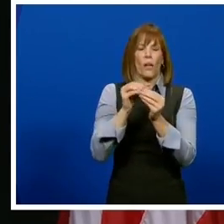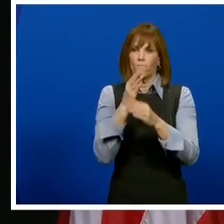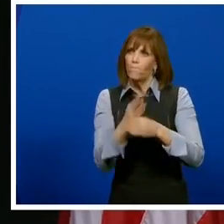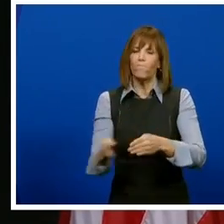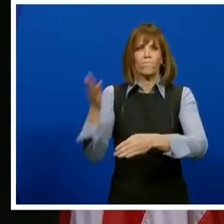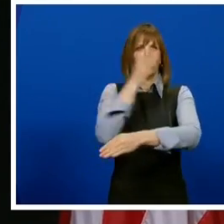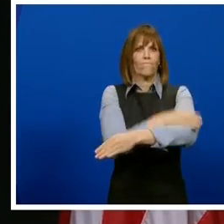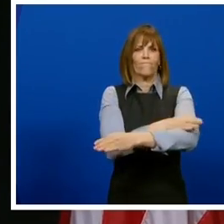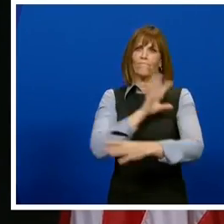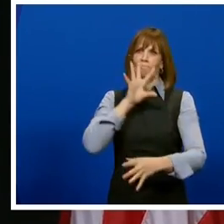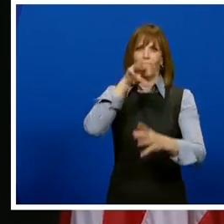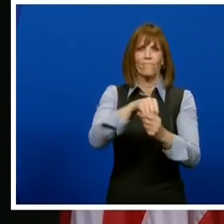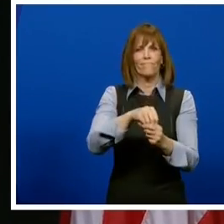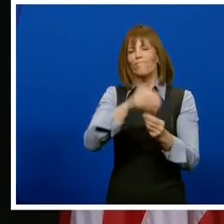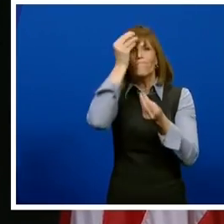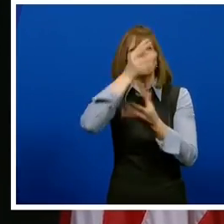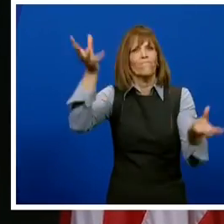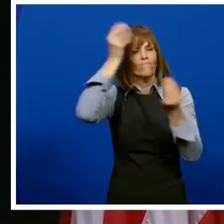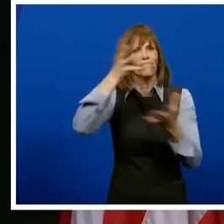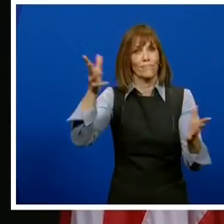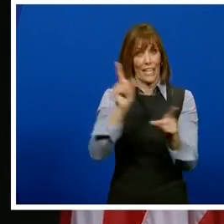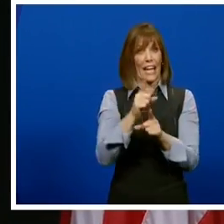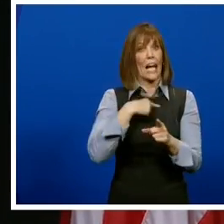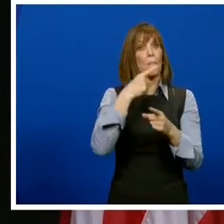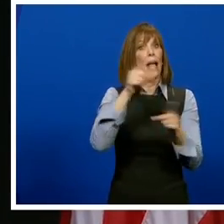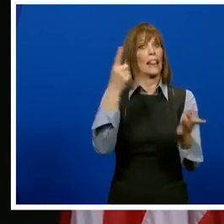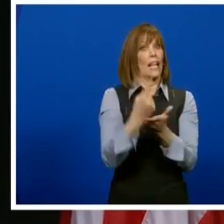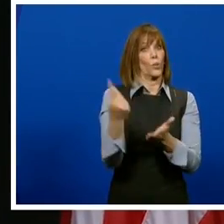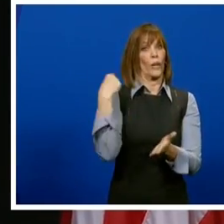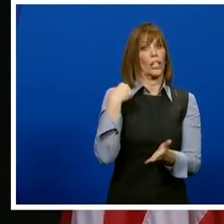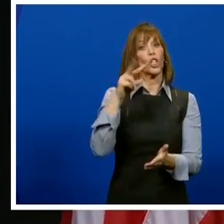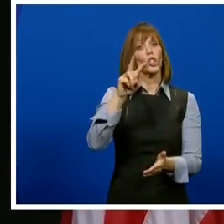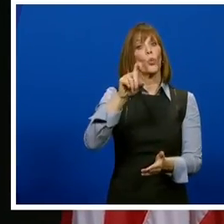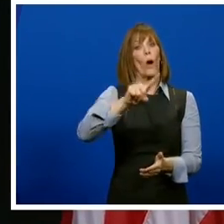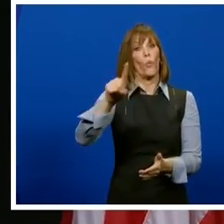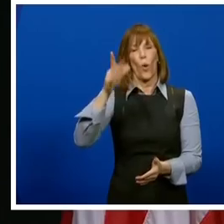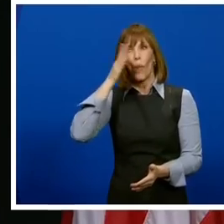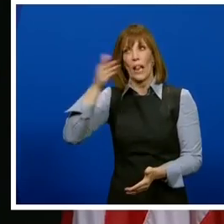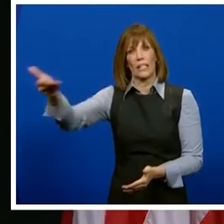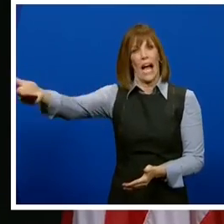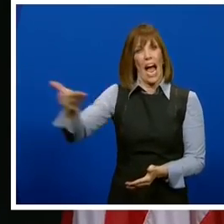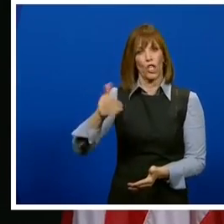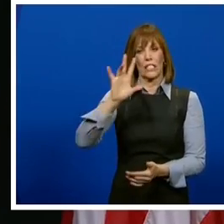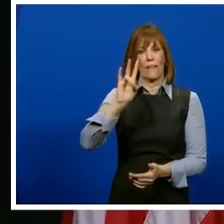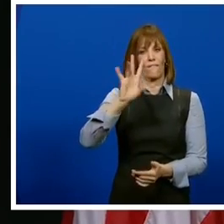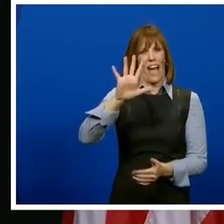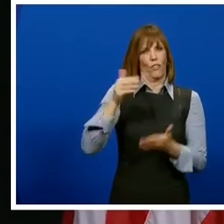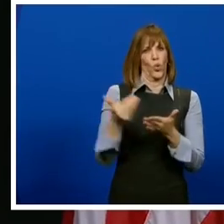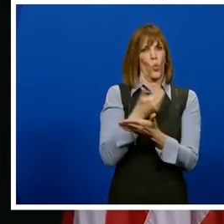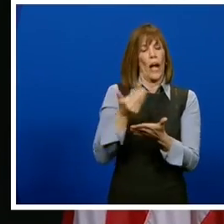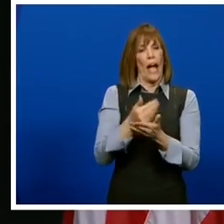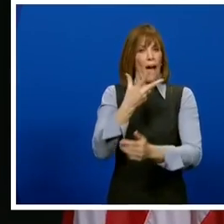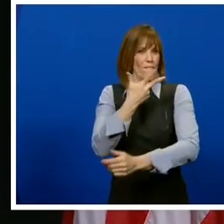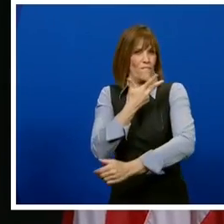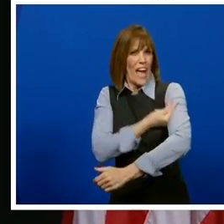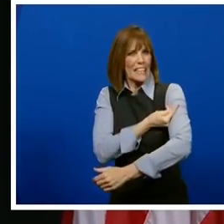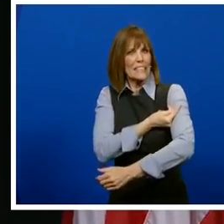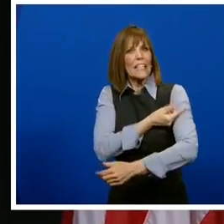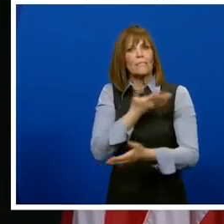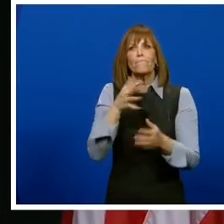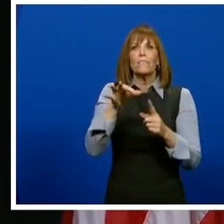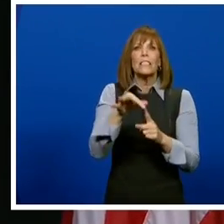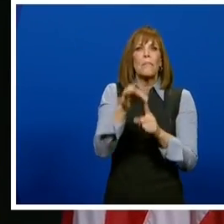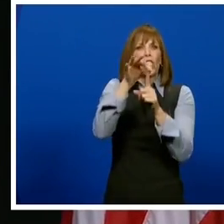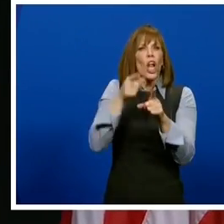important role yet. As I mentioned last week, the call center is expanding to include a team of 75 vaccine navigators